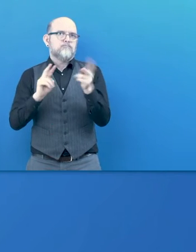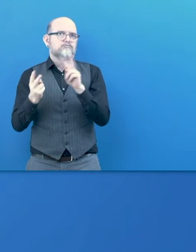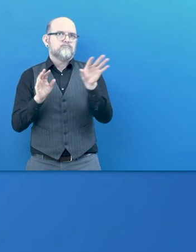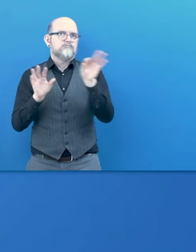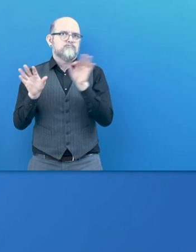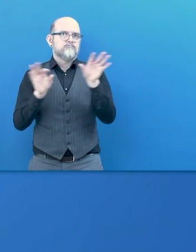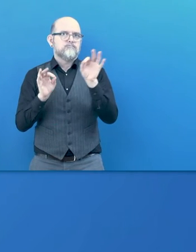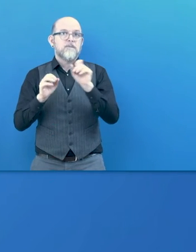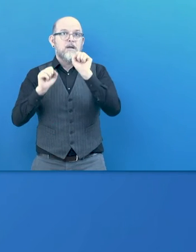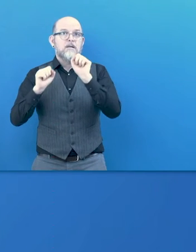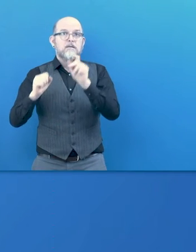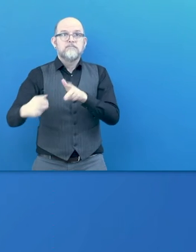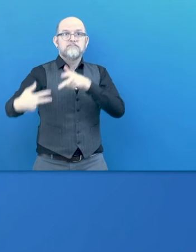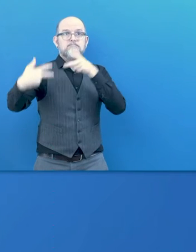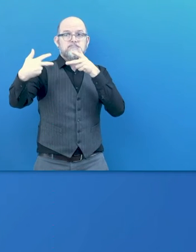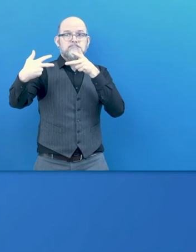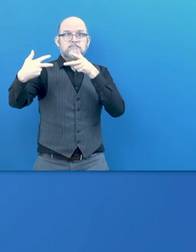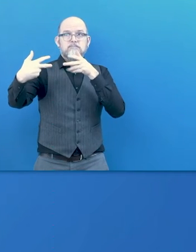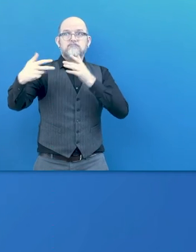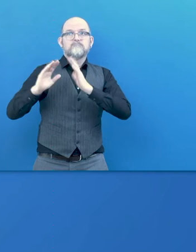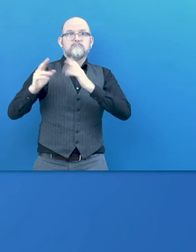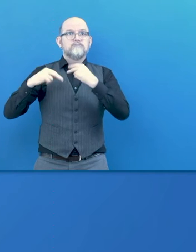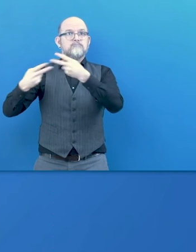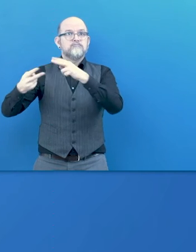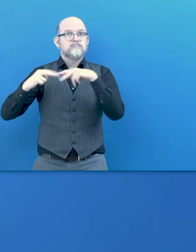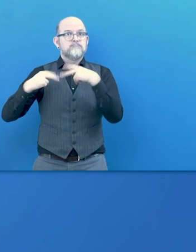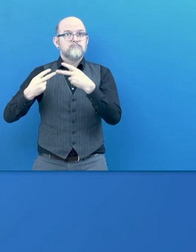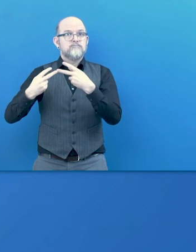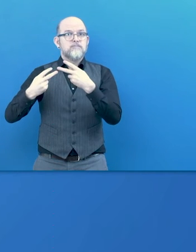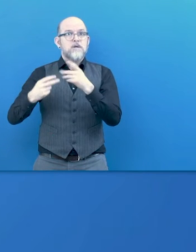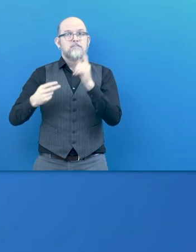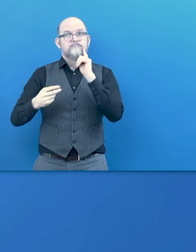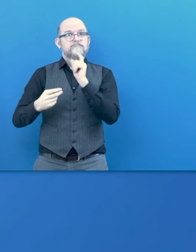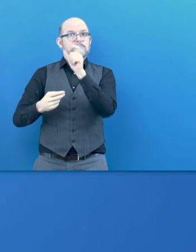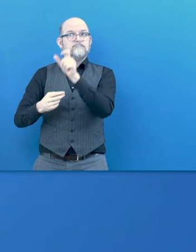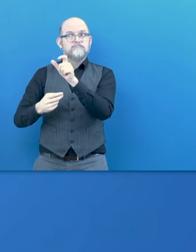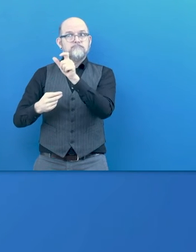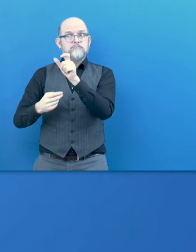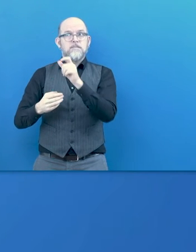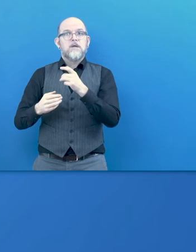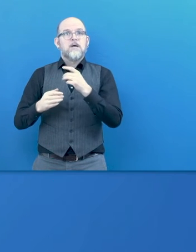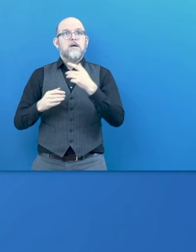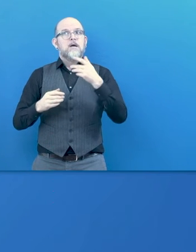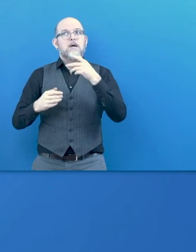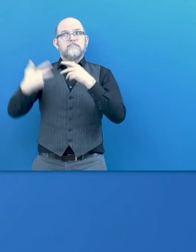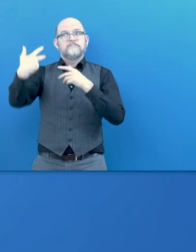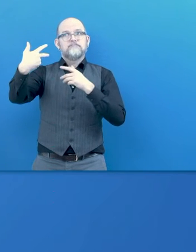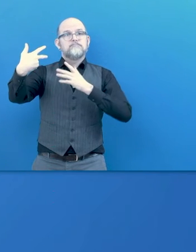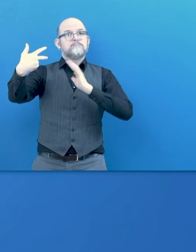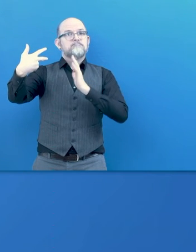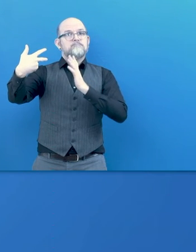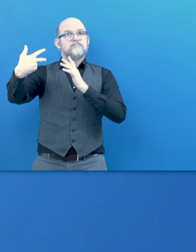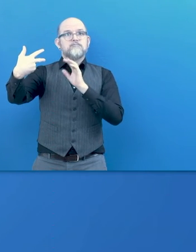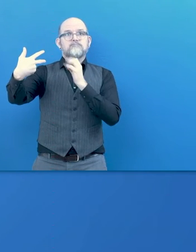that the deaf people sign on the webcam and other or phone. deep learning